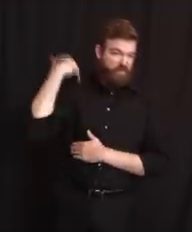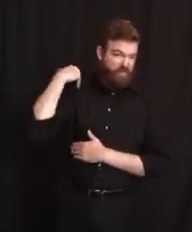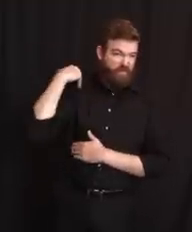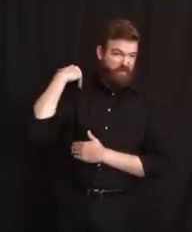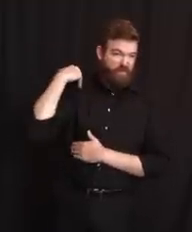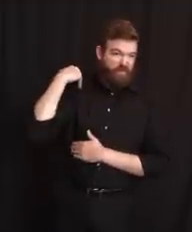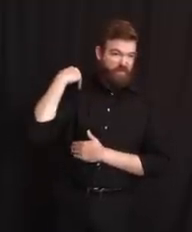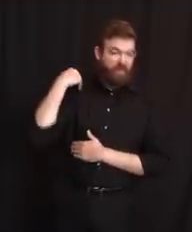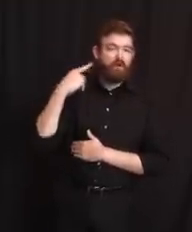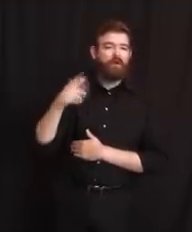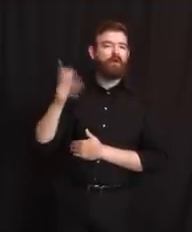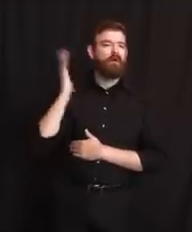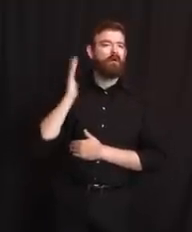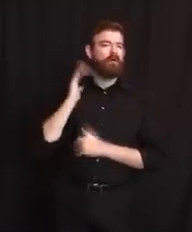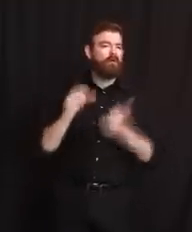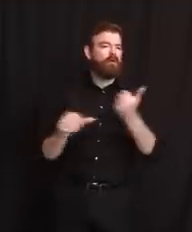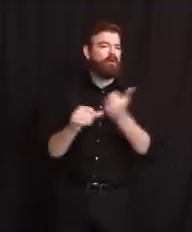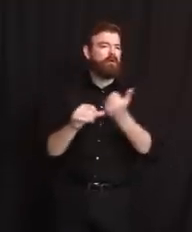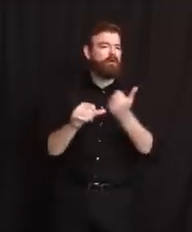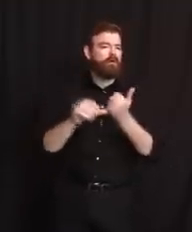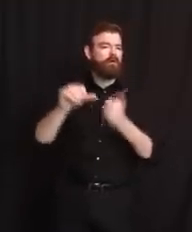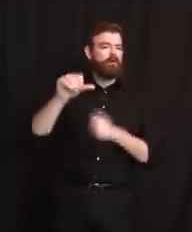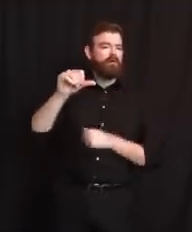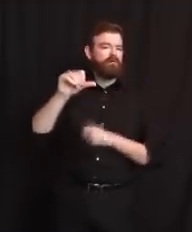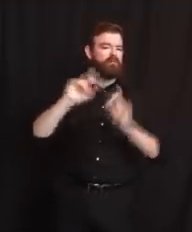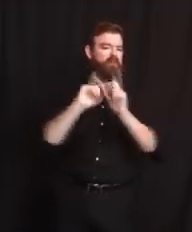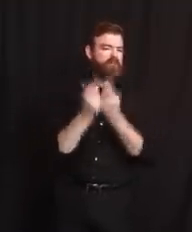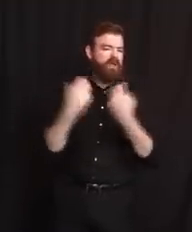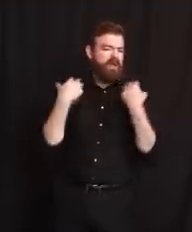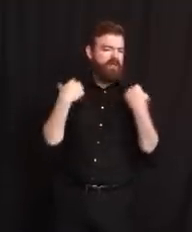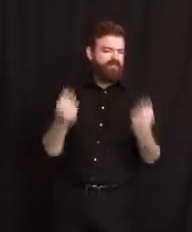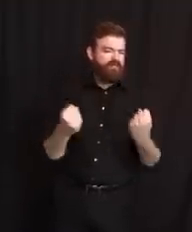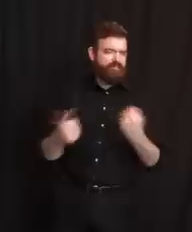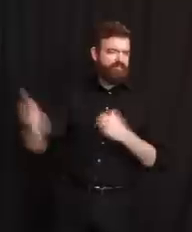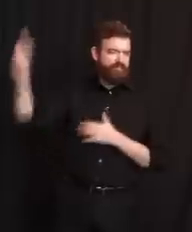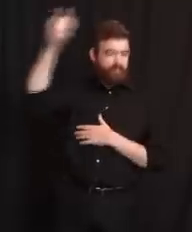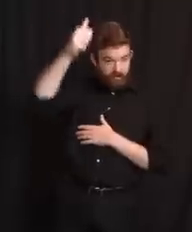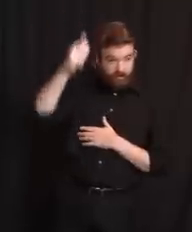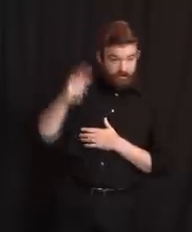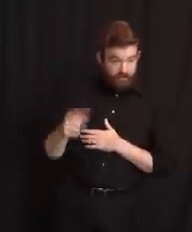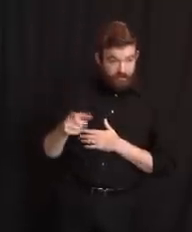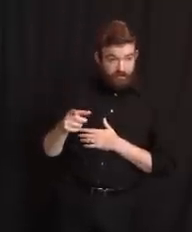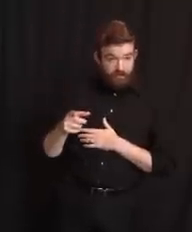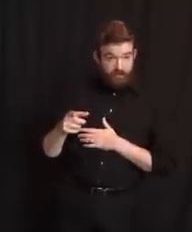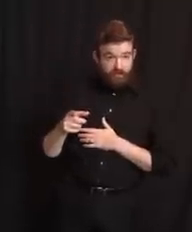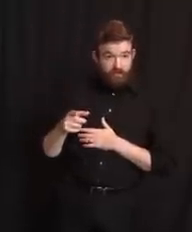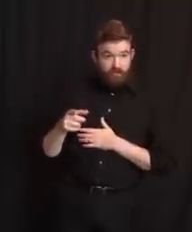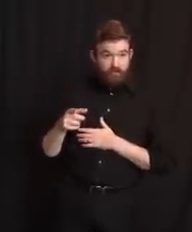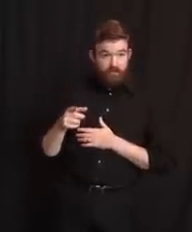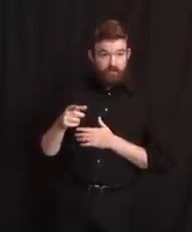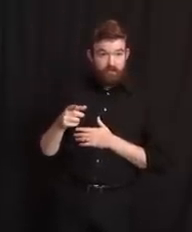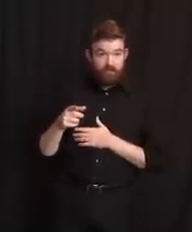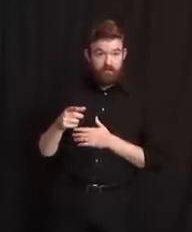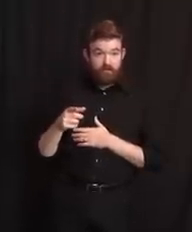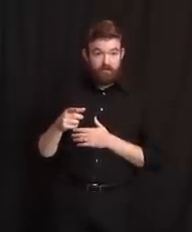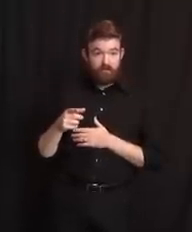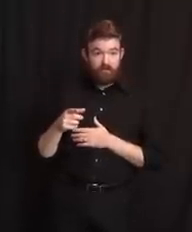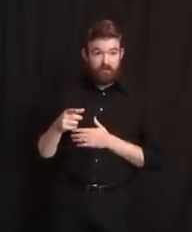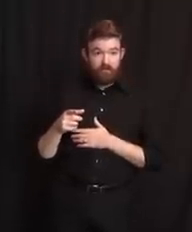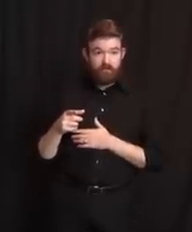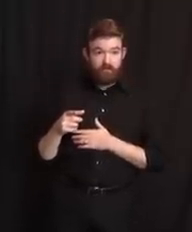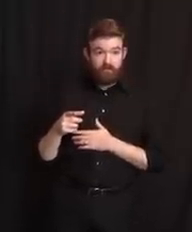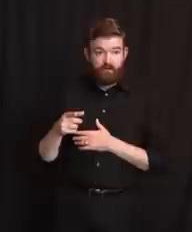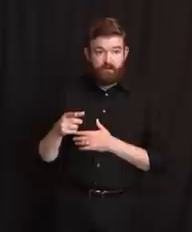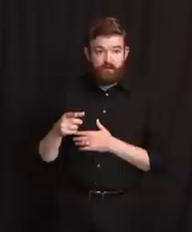of the Department of Health. Now, this is an official that was important enough to have you at several briefings and who